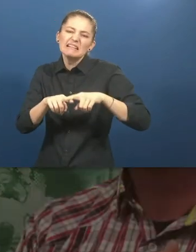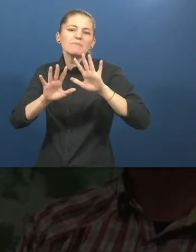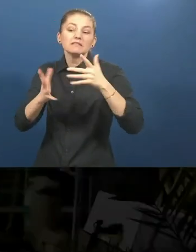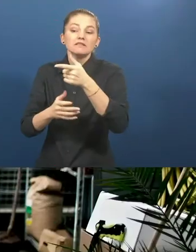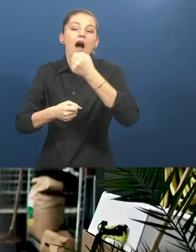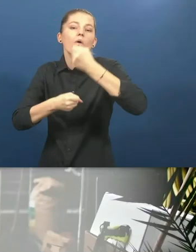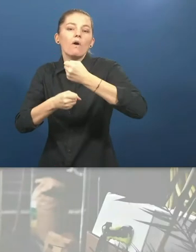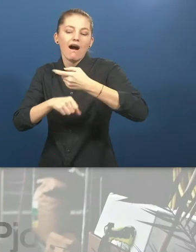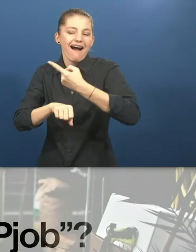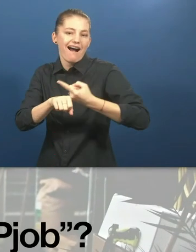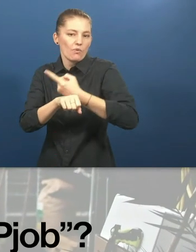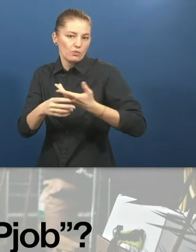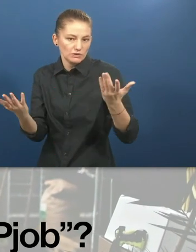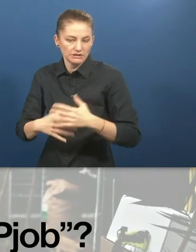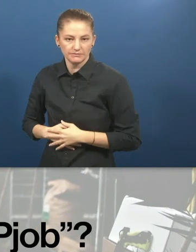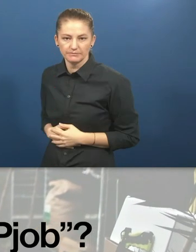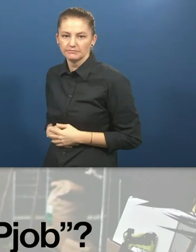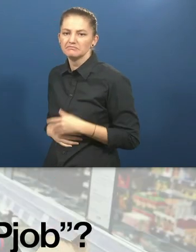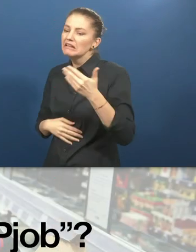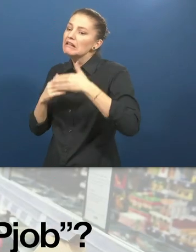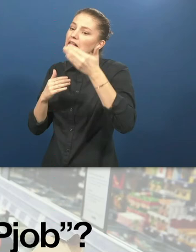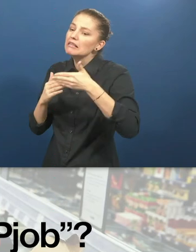work. What is next for Klapjob?